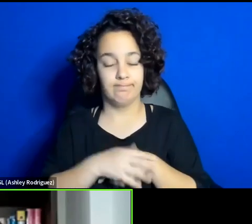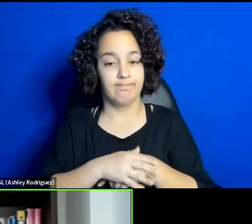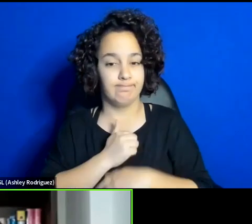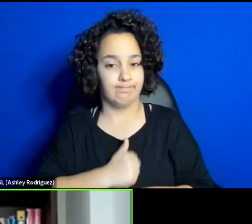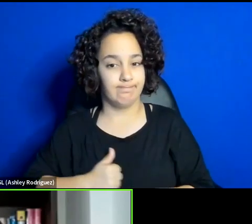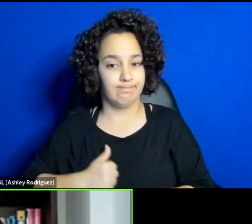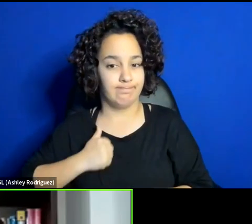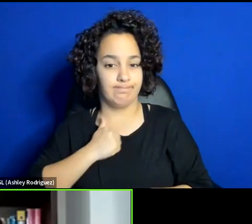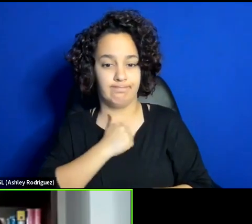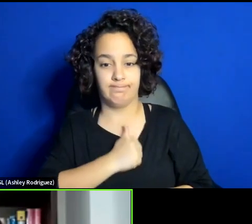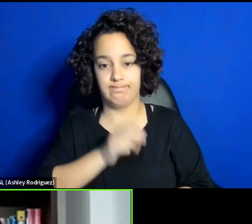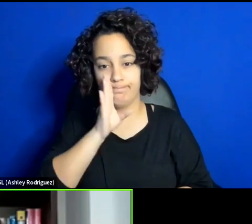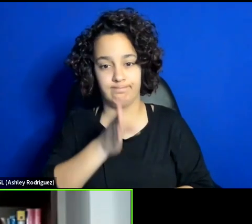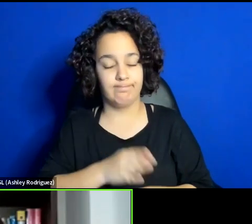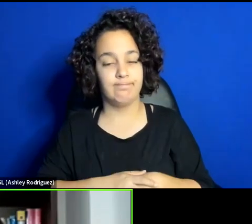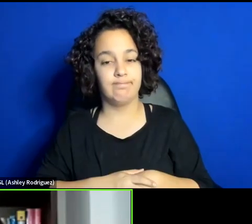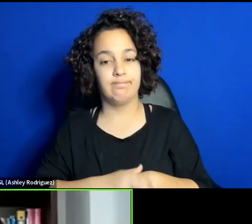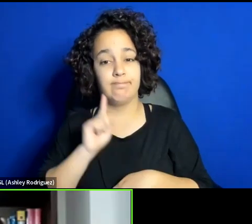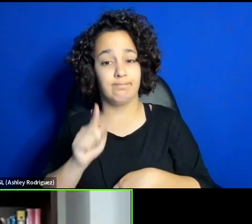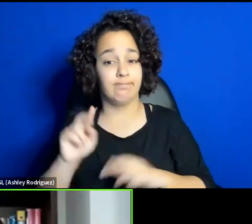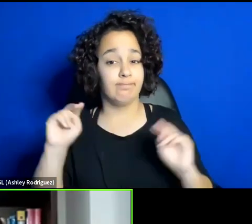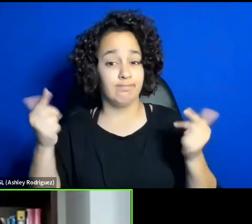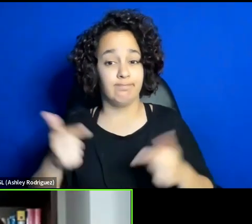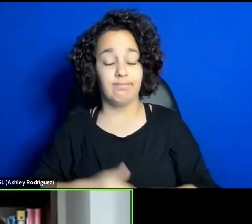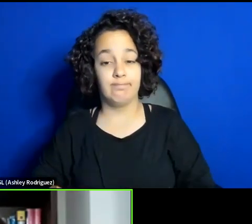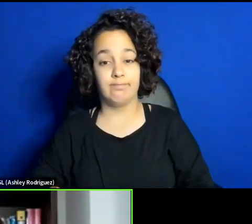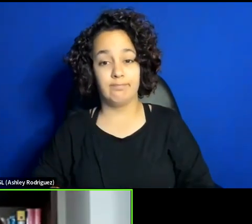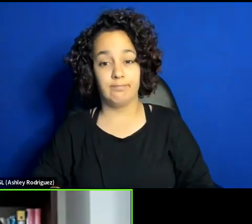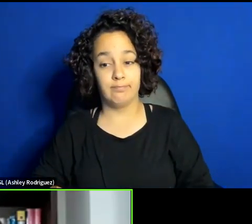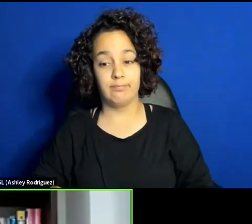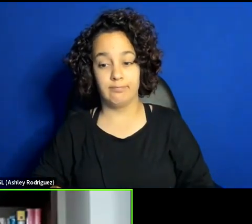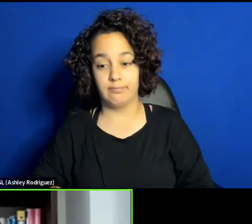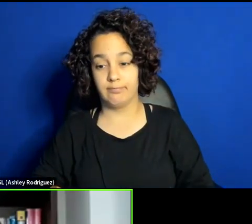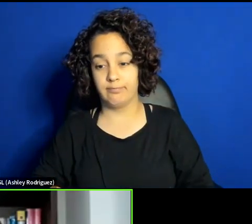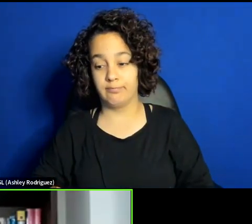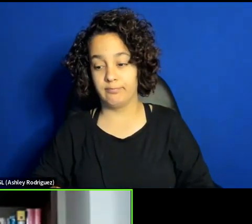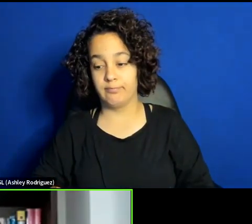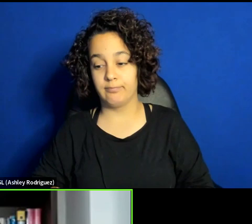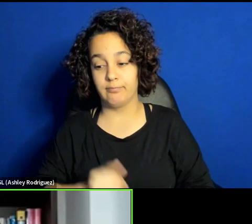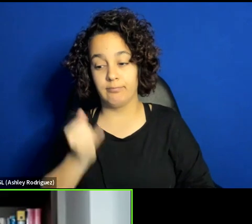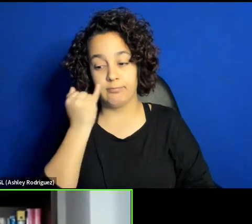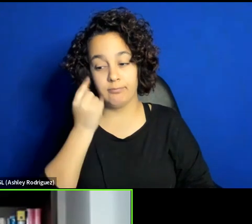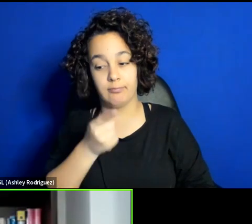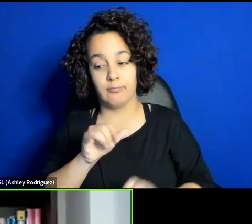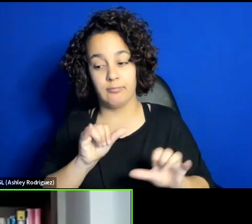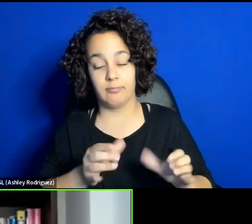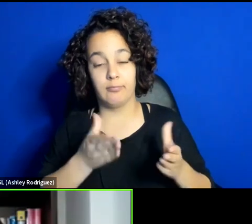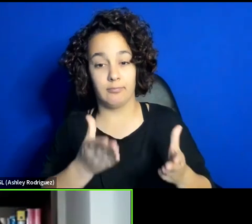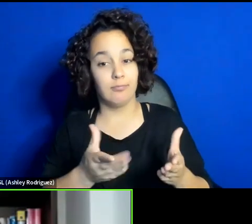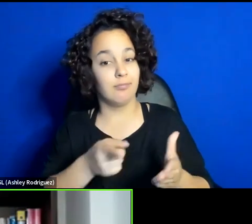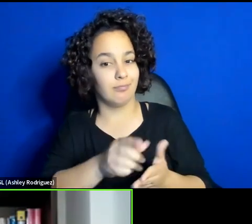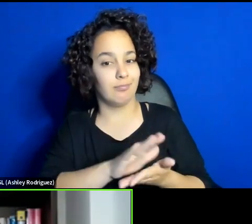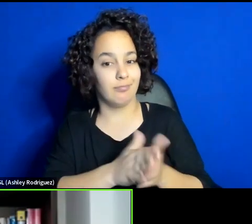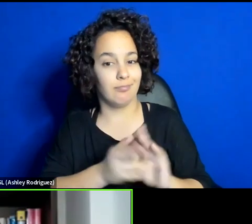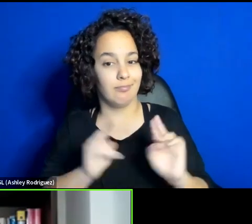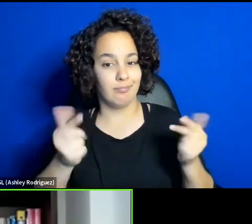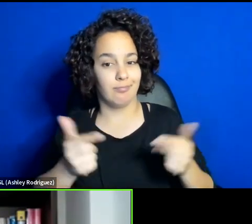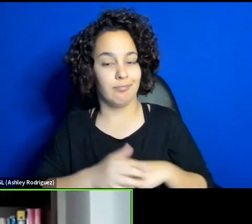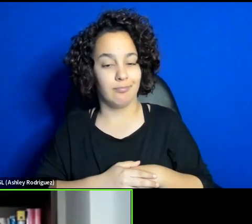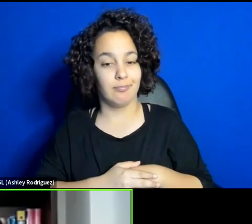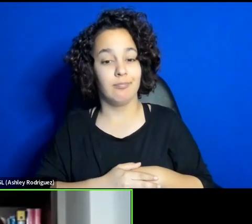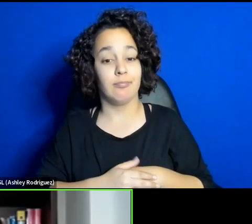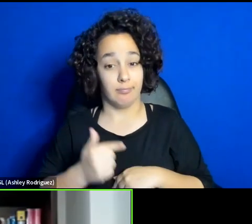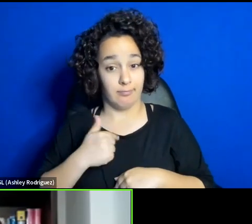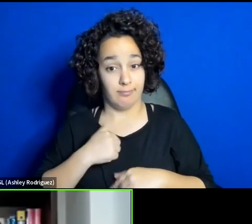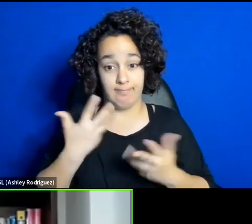be disturbed direct, but it's rotten. Dr. So if you stay there, you become rotten and I've been there. Dr. Nassim has been